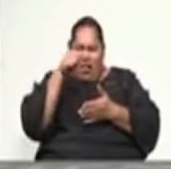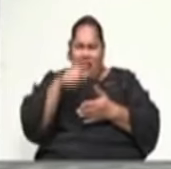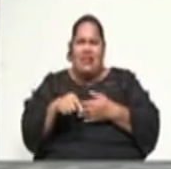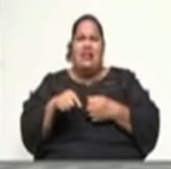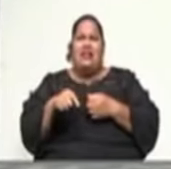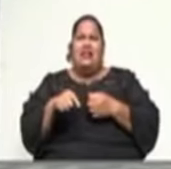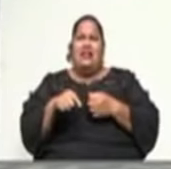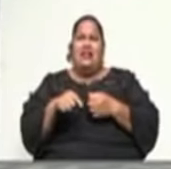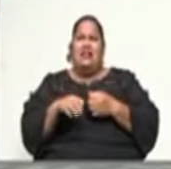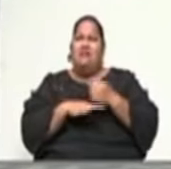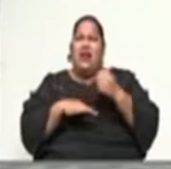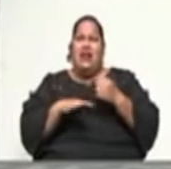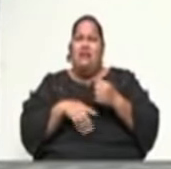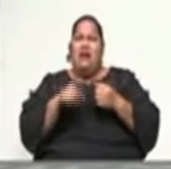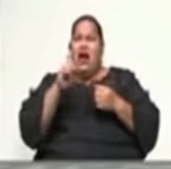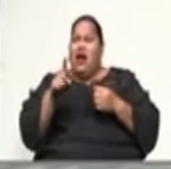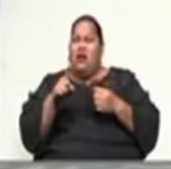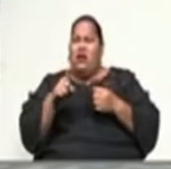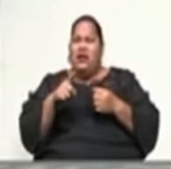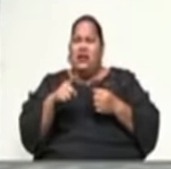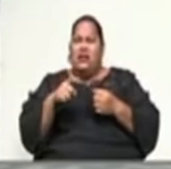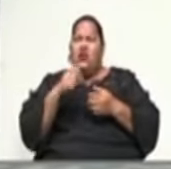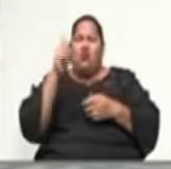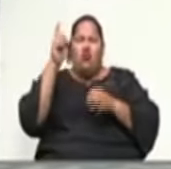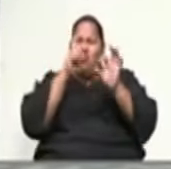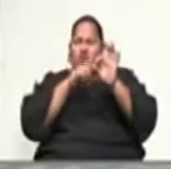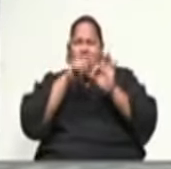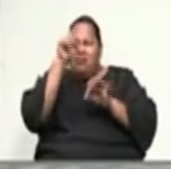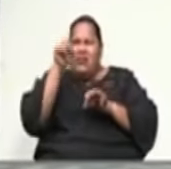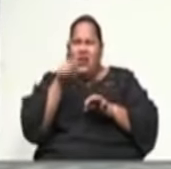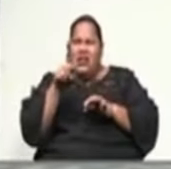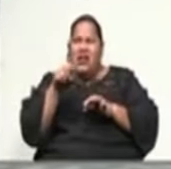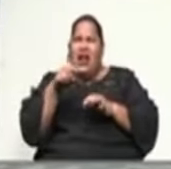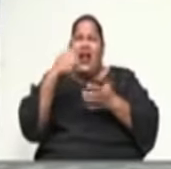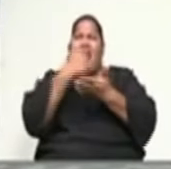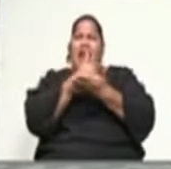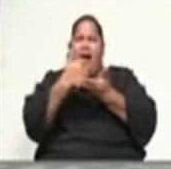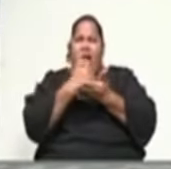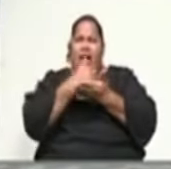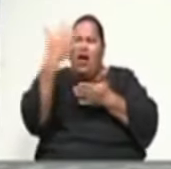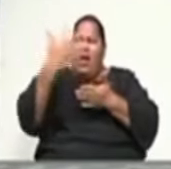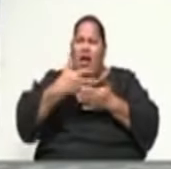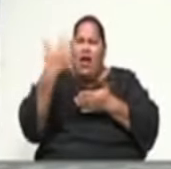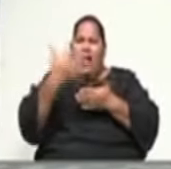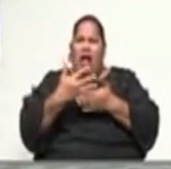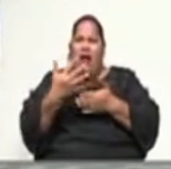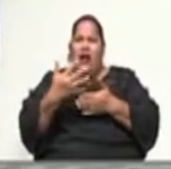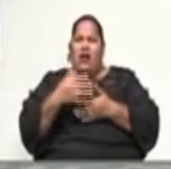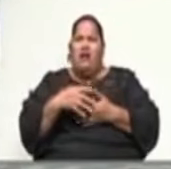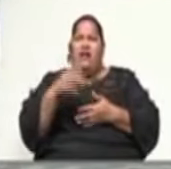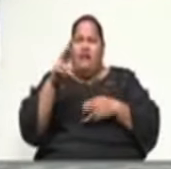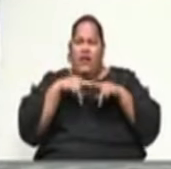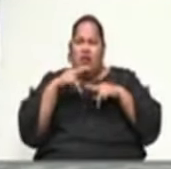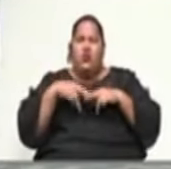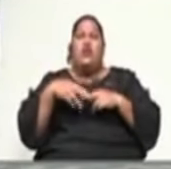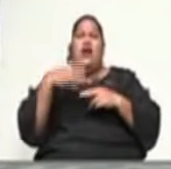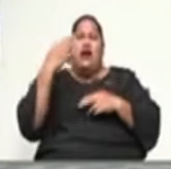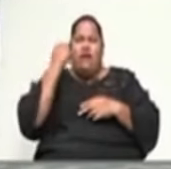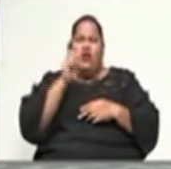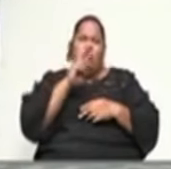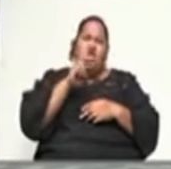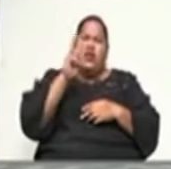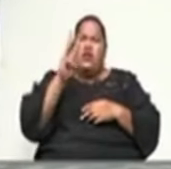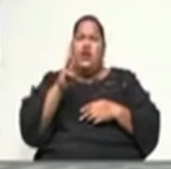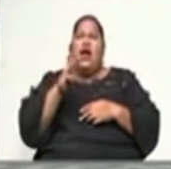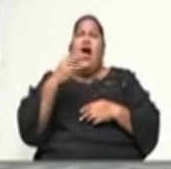but the question is statistics wise i mean fiji we're looking at two out of three women that have suffered some form of violence in their lifetime